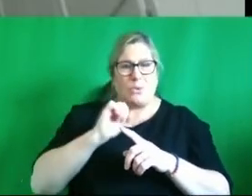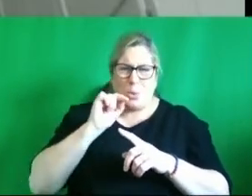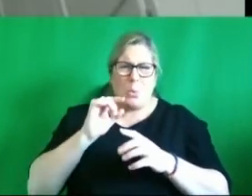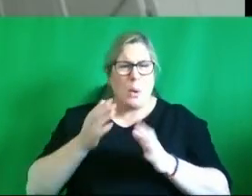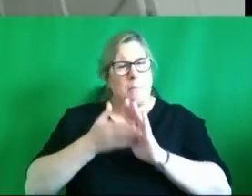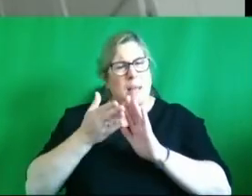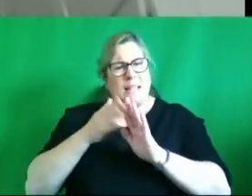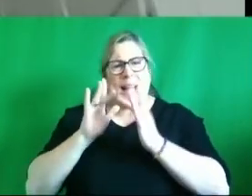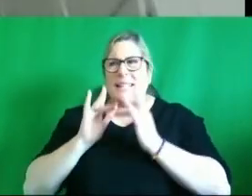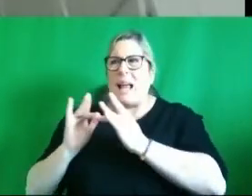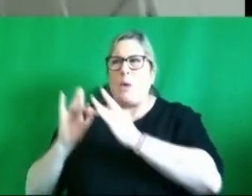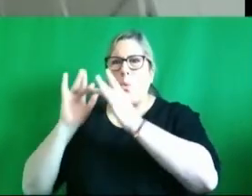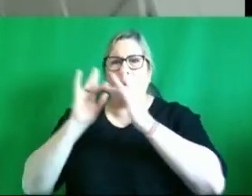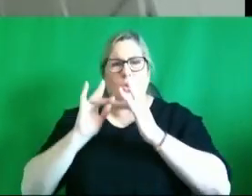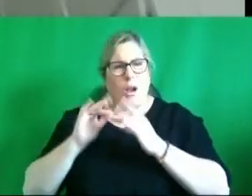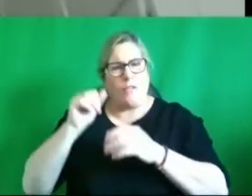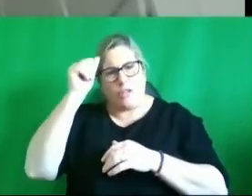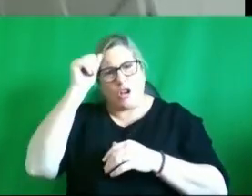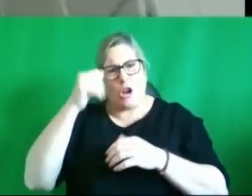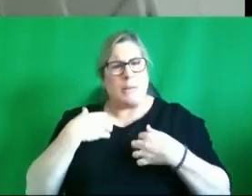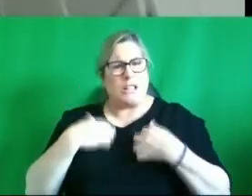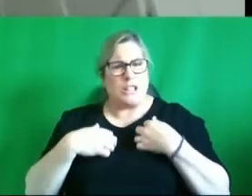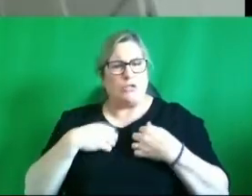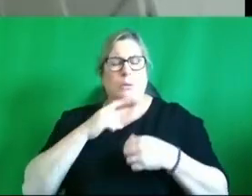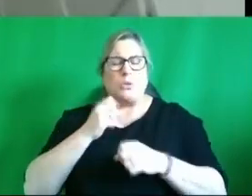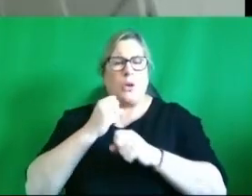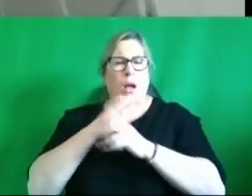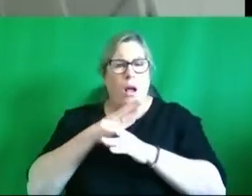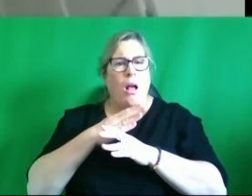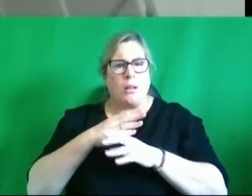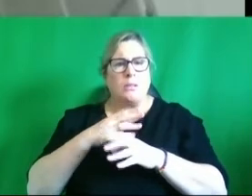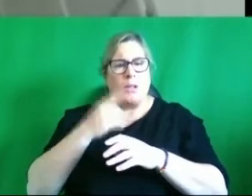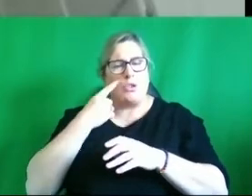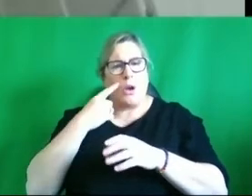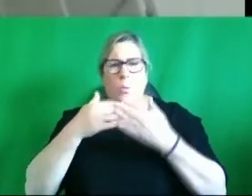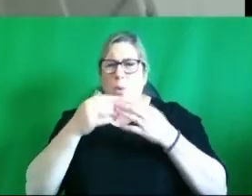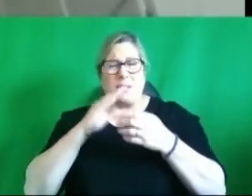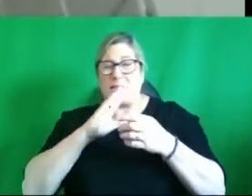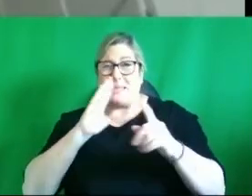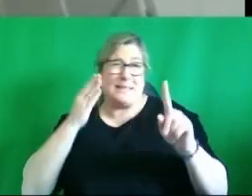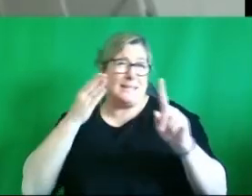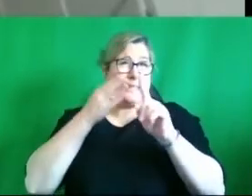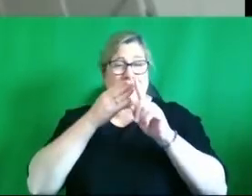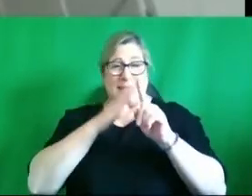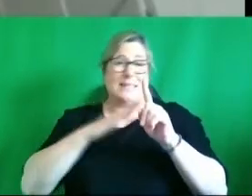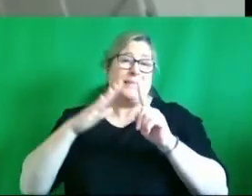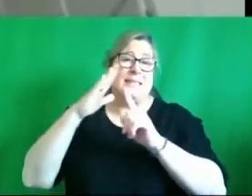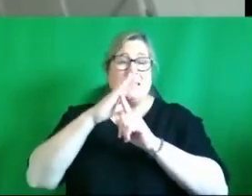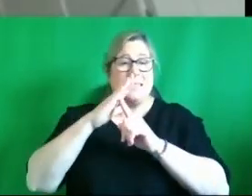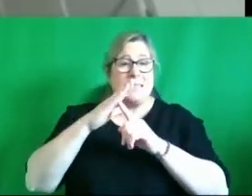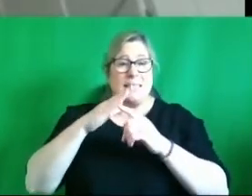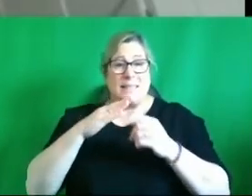of common interest but all built i think on on the to the north star of of the uh the users need